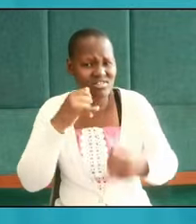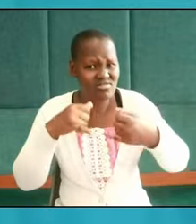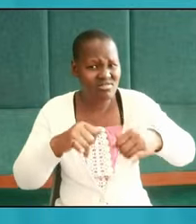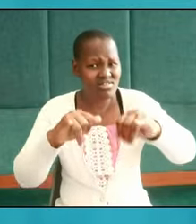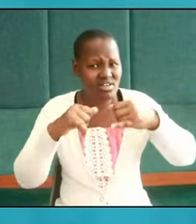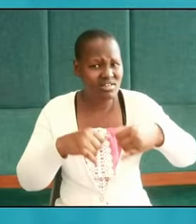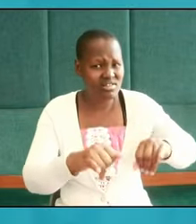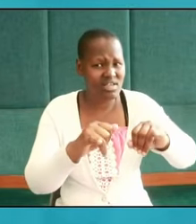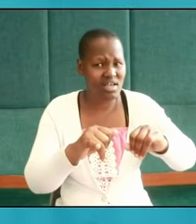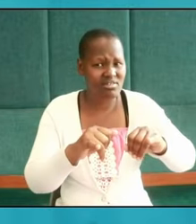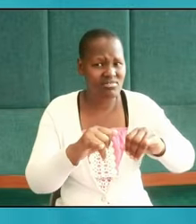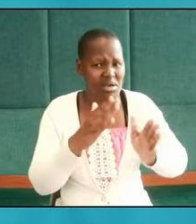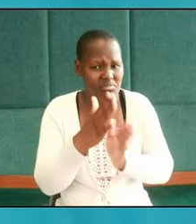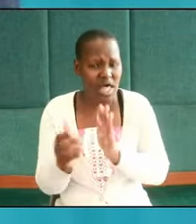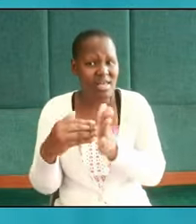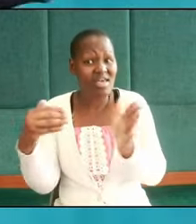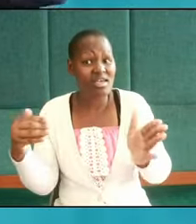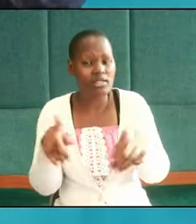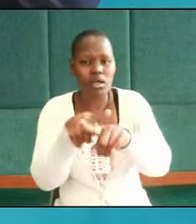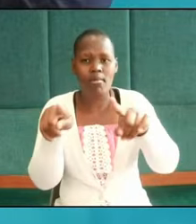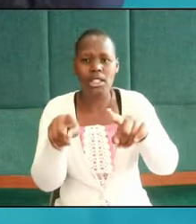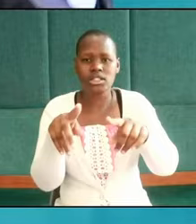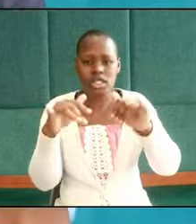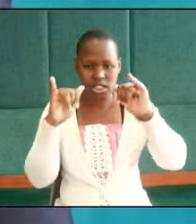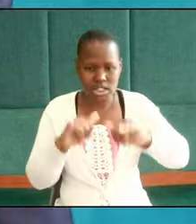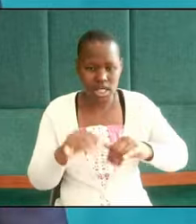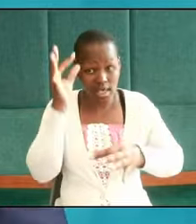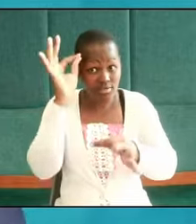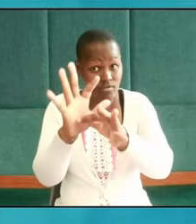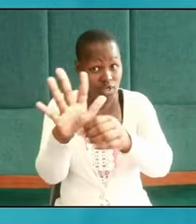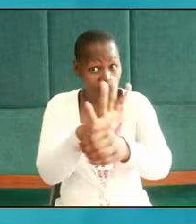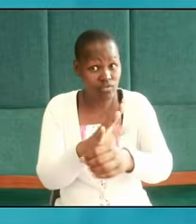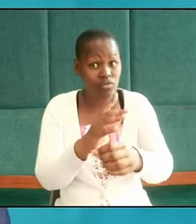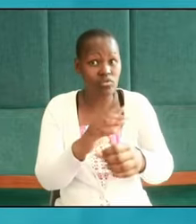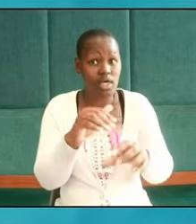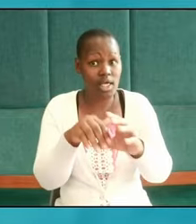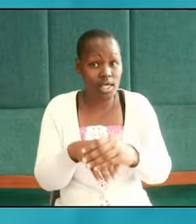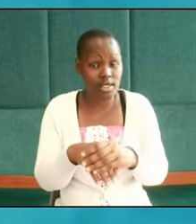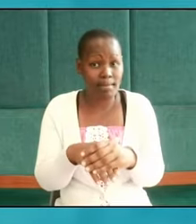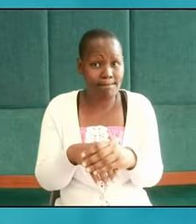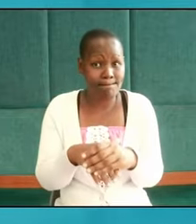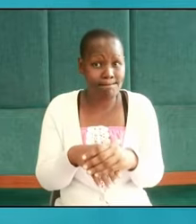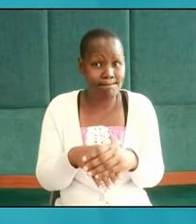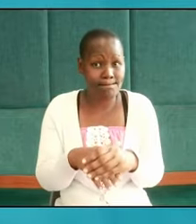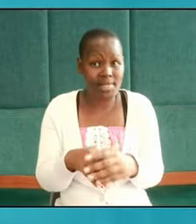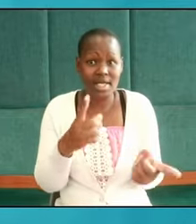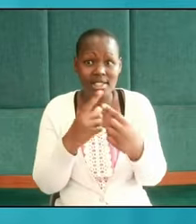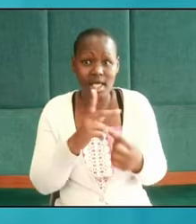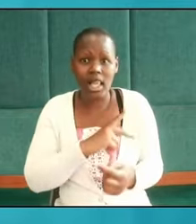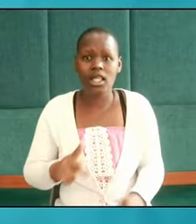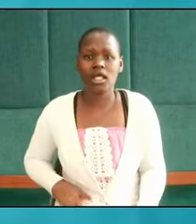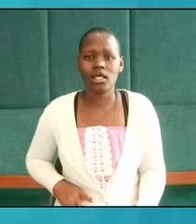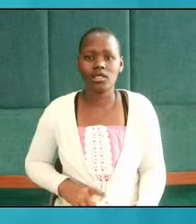malign them but they remained faithful and told the king in chapter three all king be it